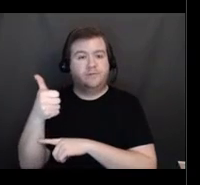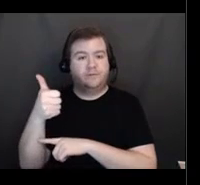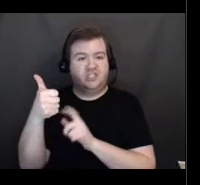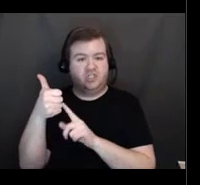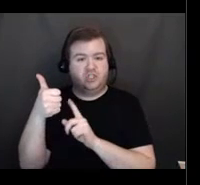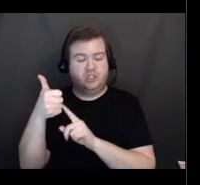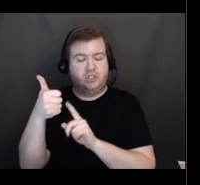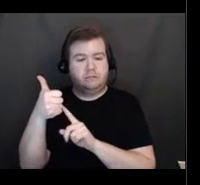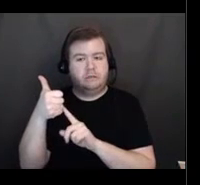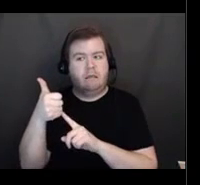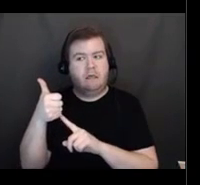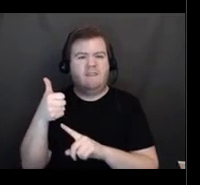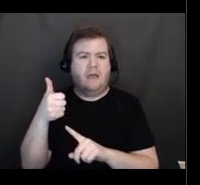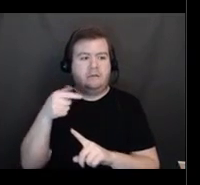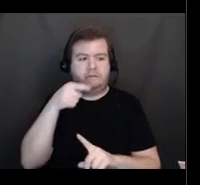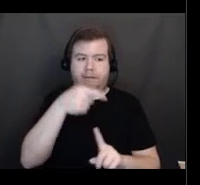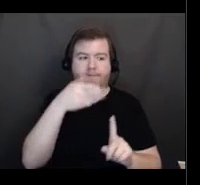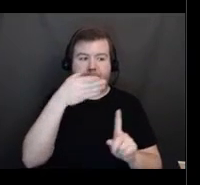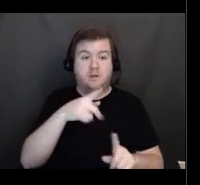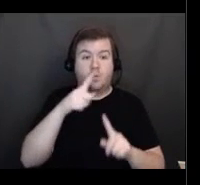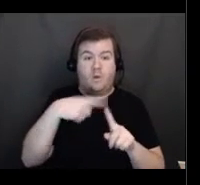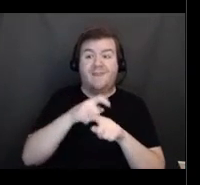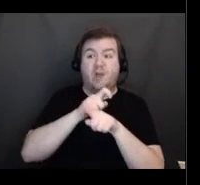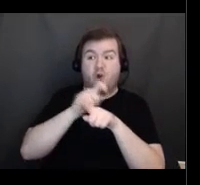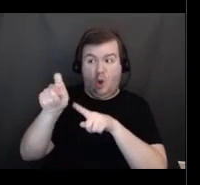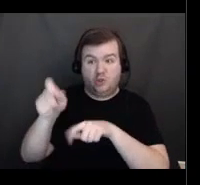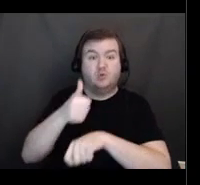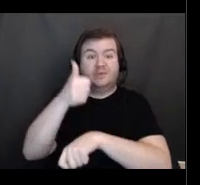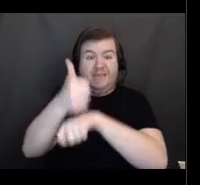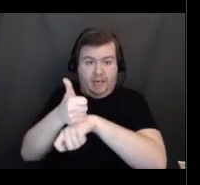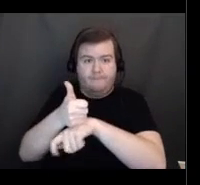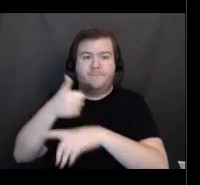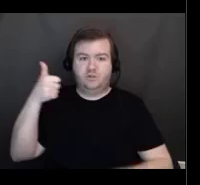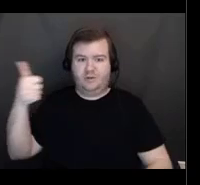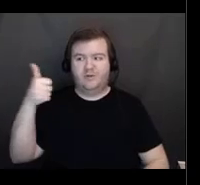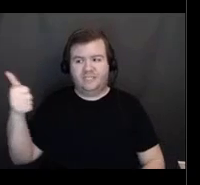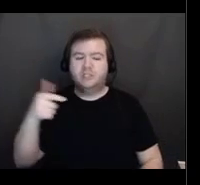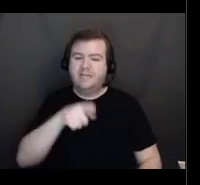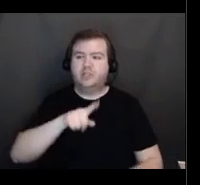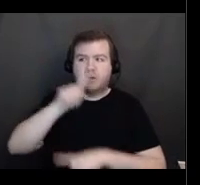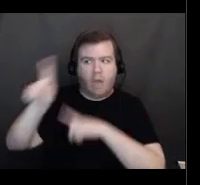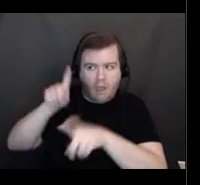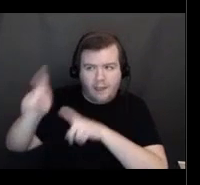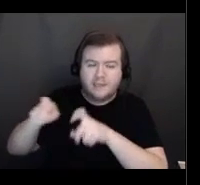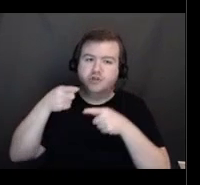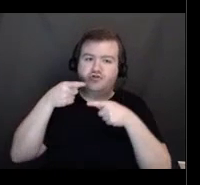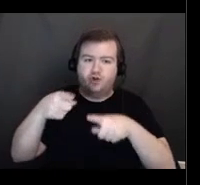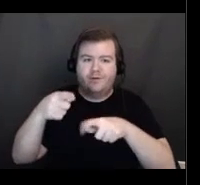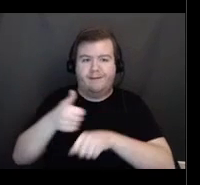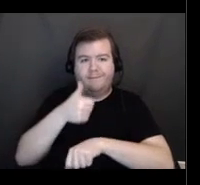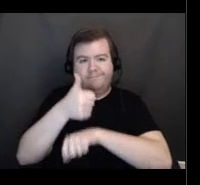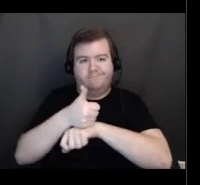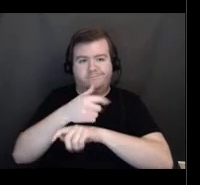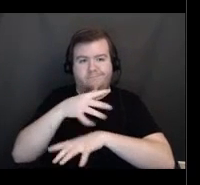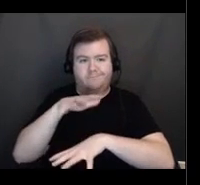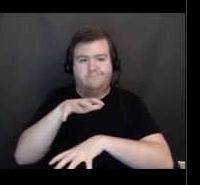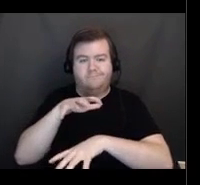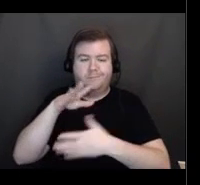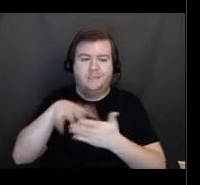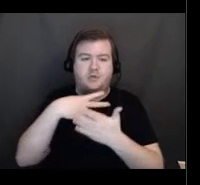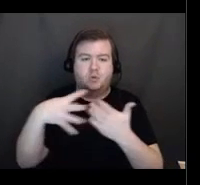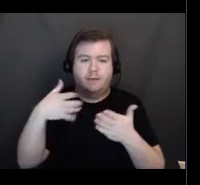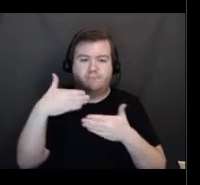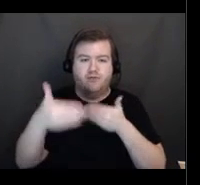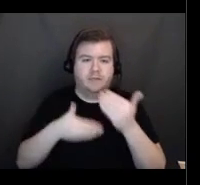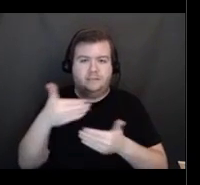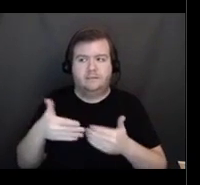that they should ask those questions. Those are good questions to ask because you're not going to want to be in with, you know, social